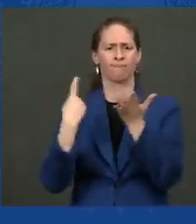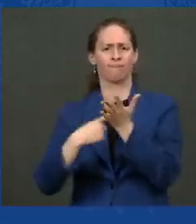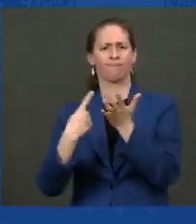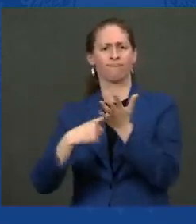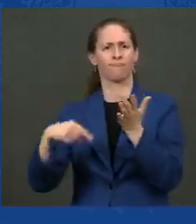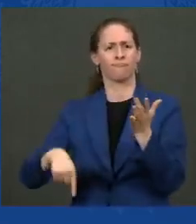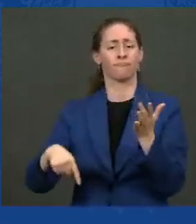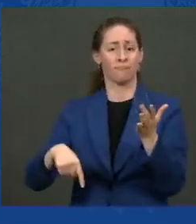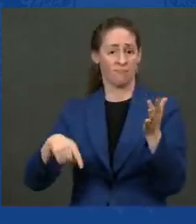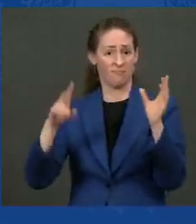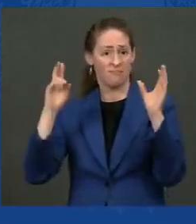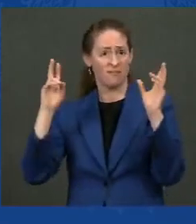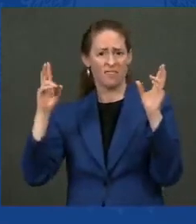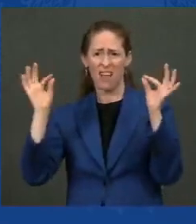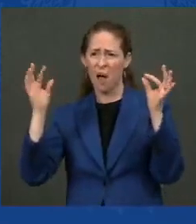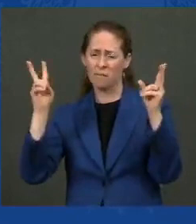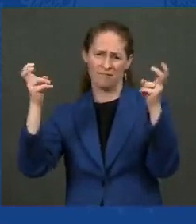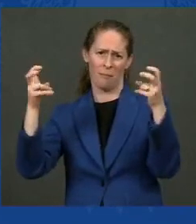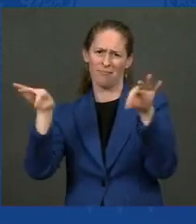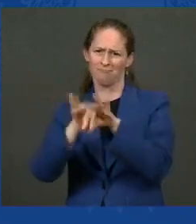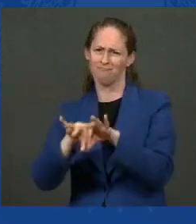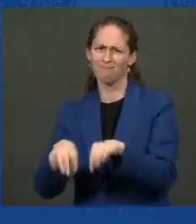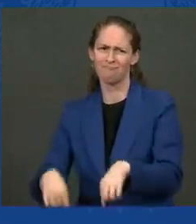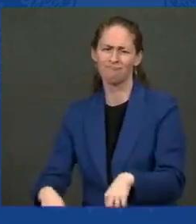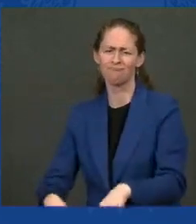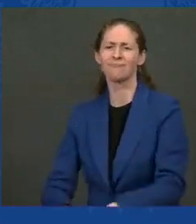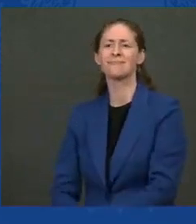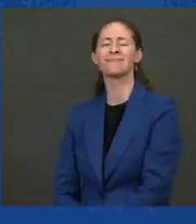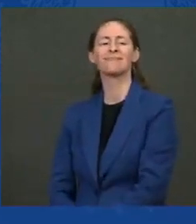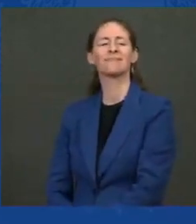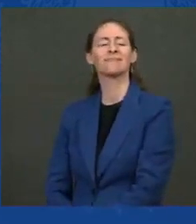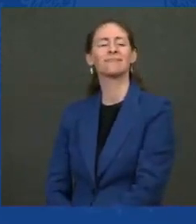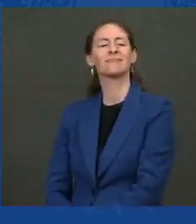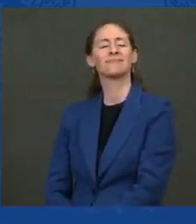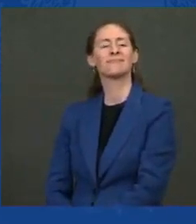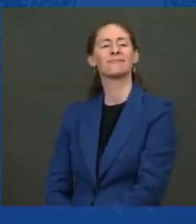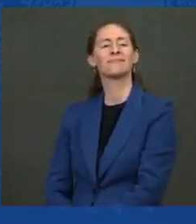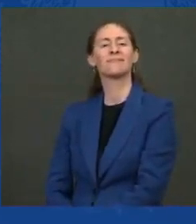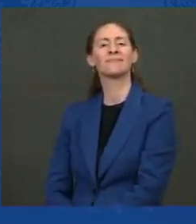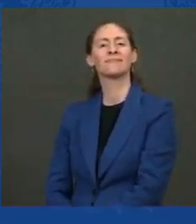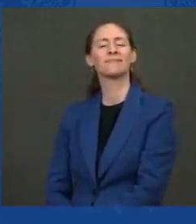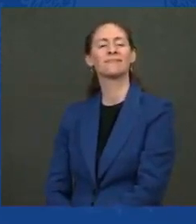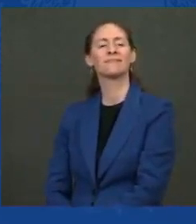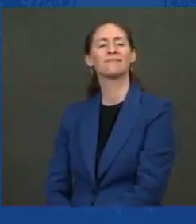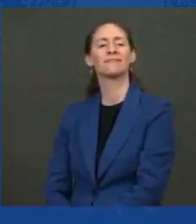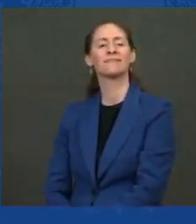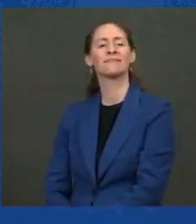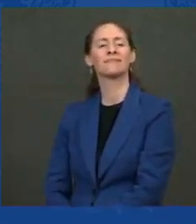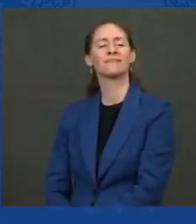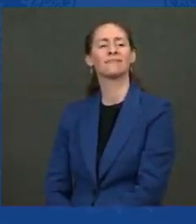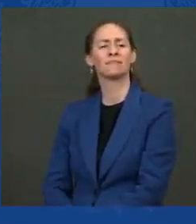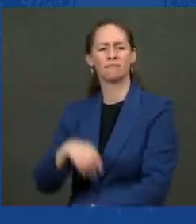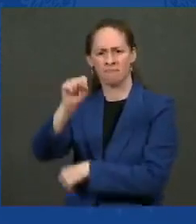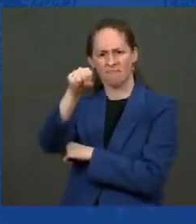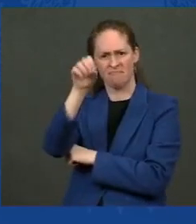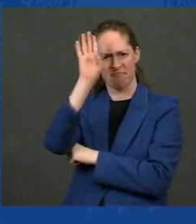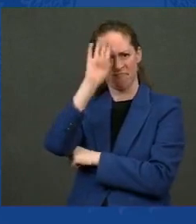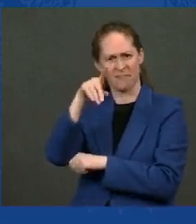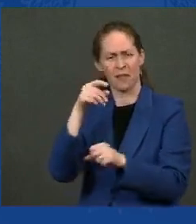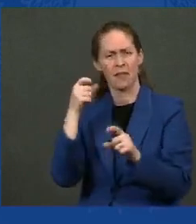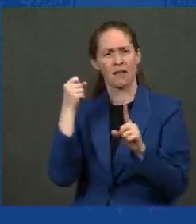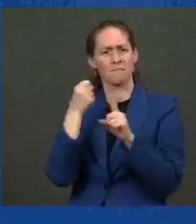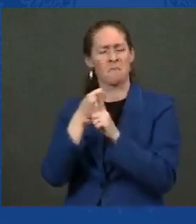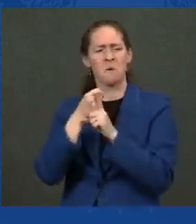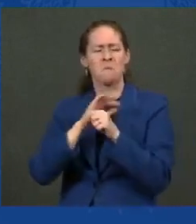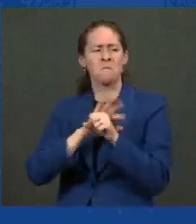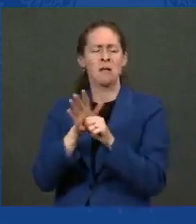and certainly the pandemic has had an impact as you described on how